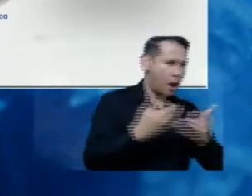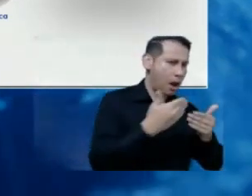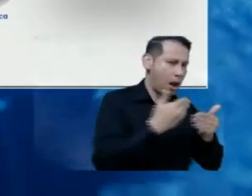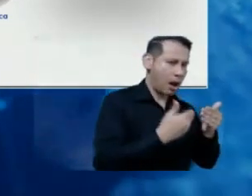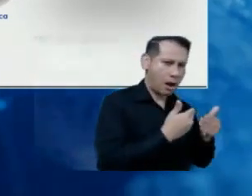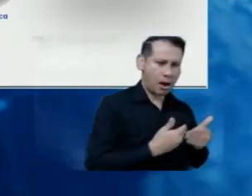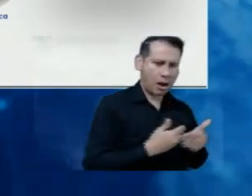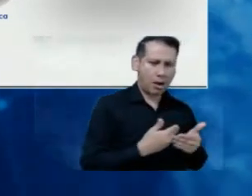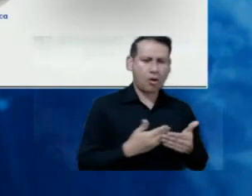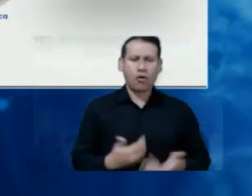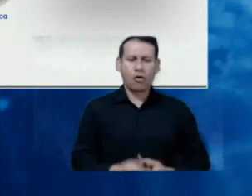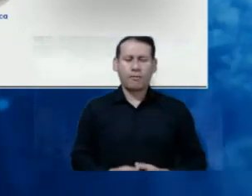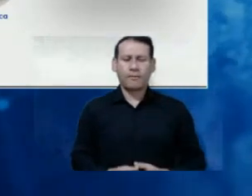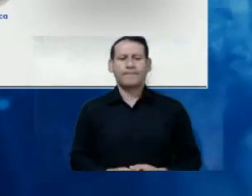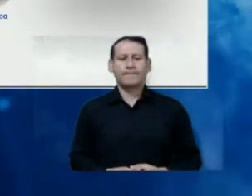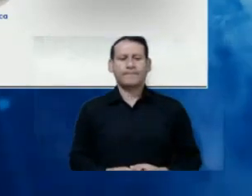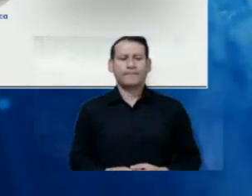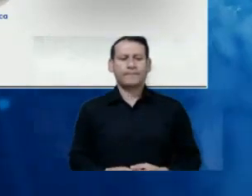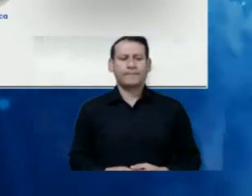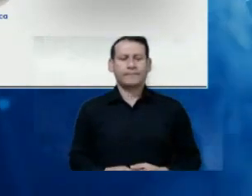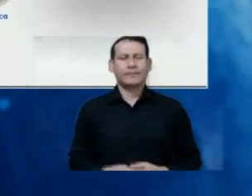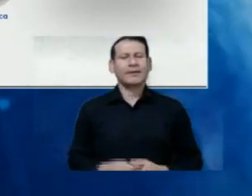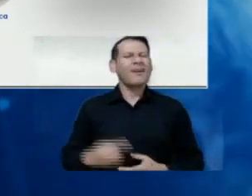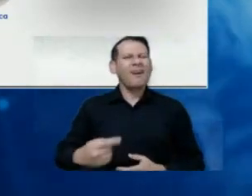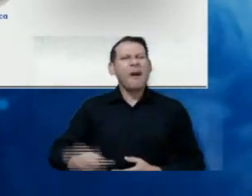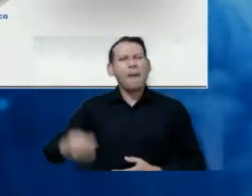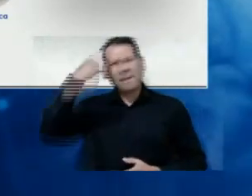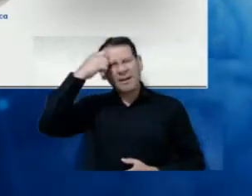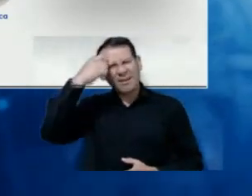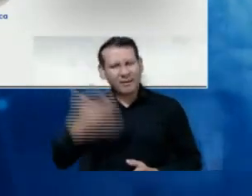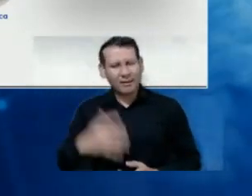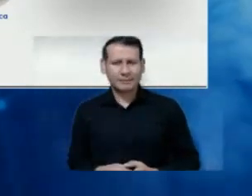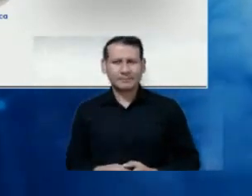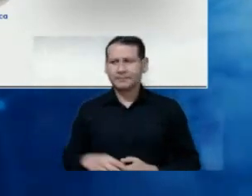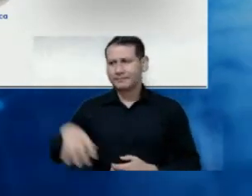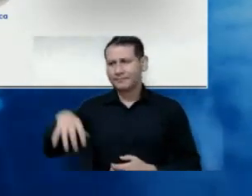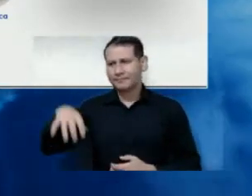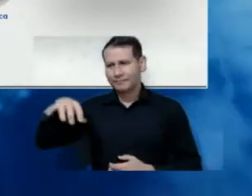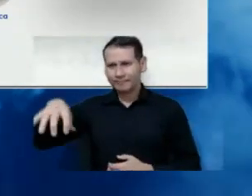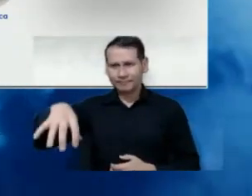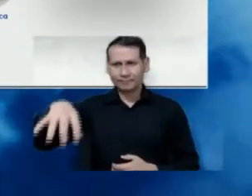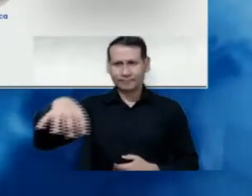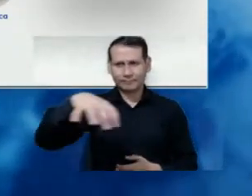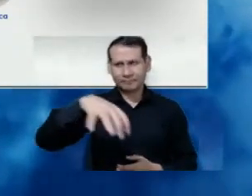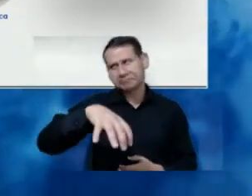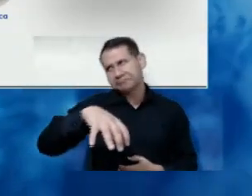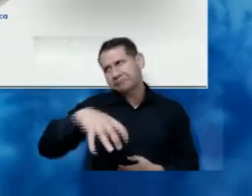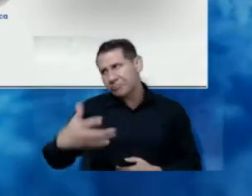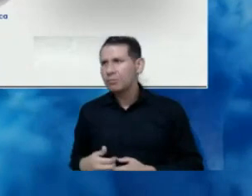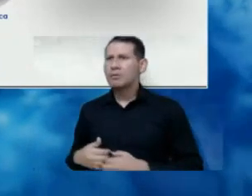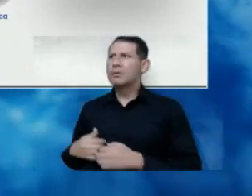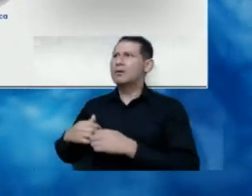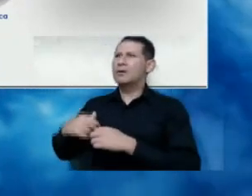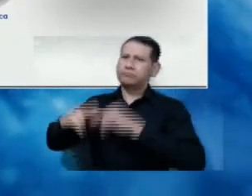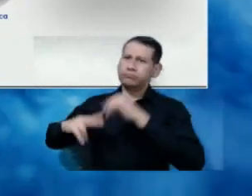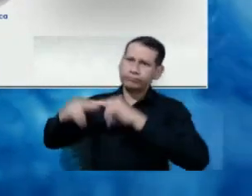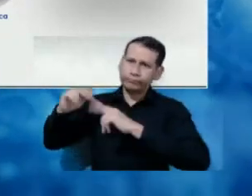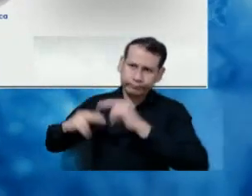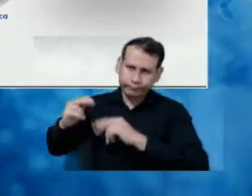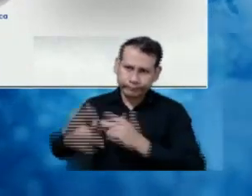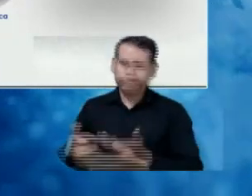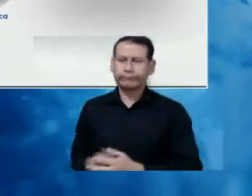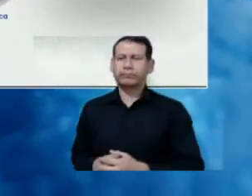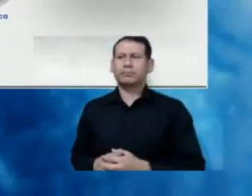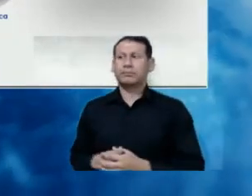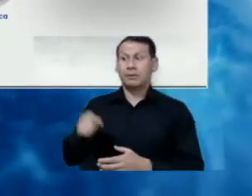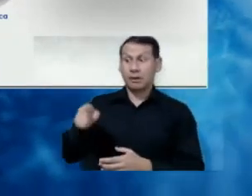where maybe you realize that it belongs to critical